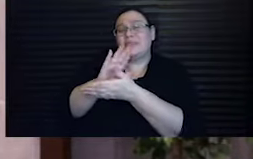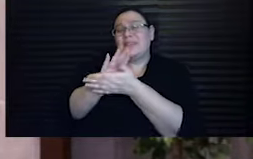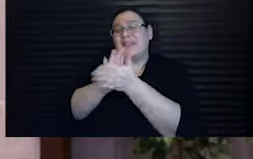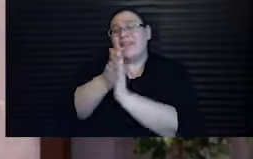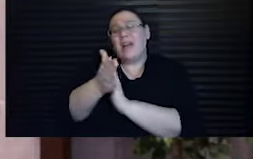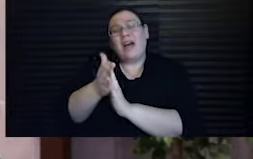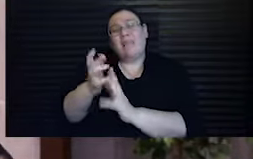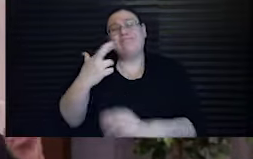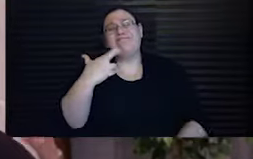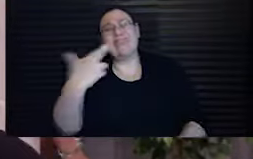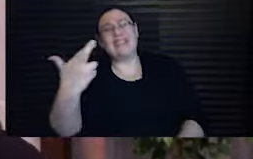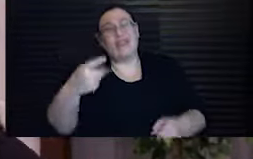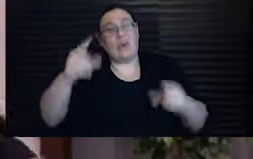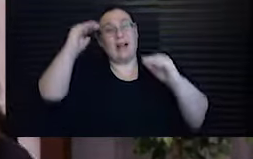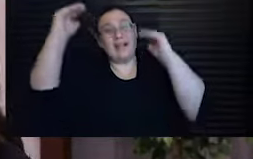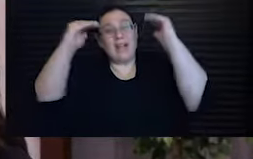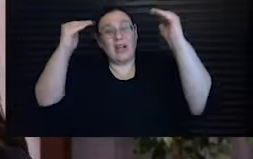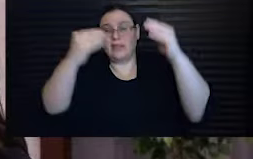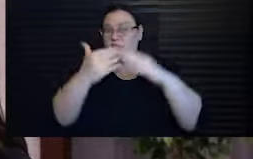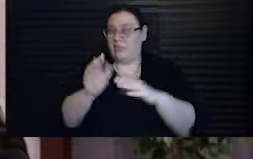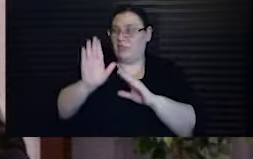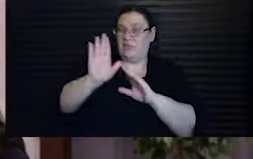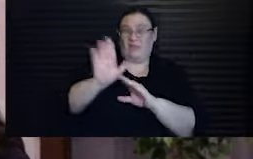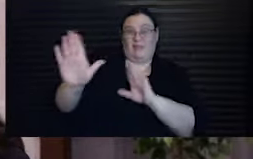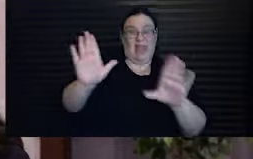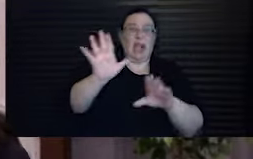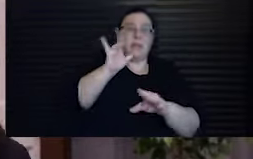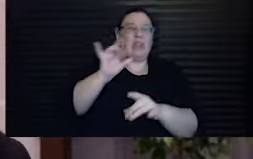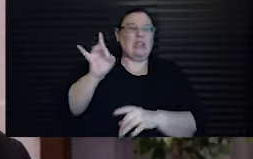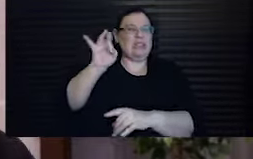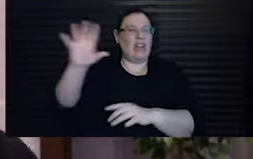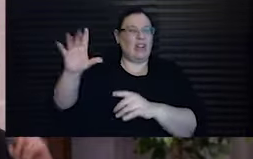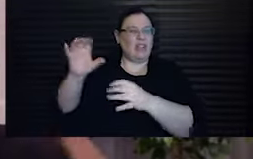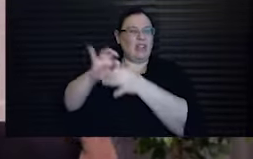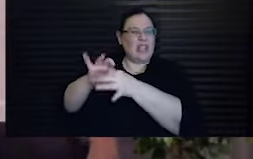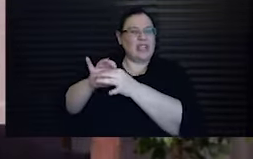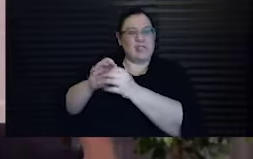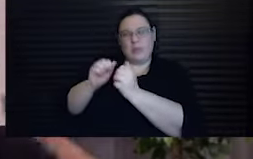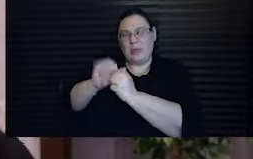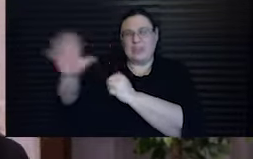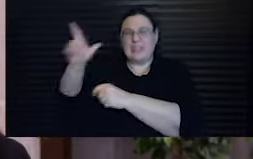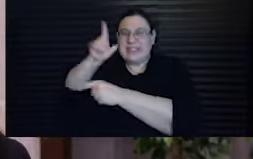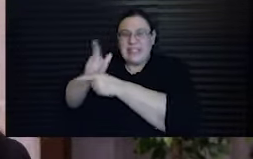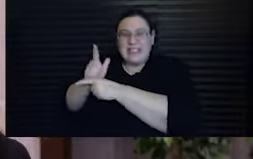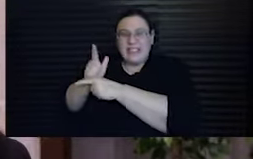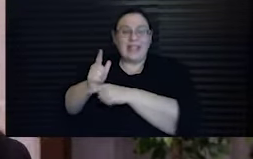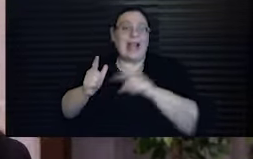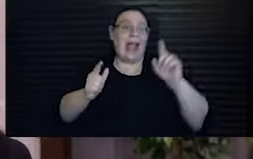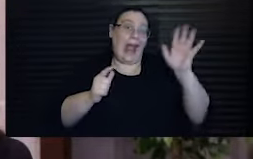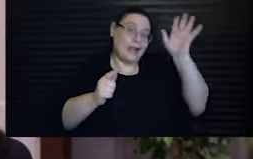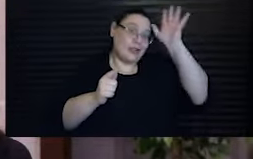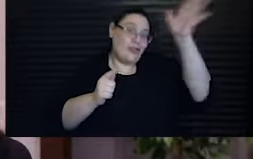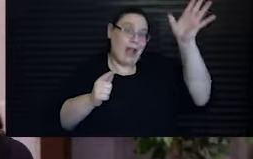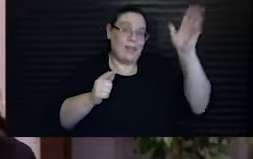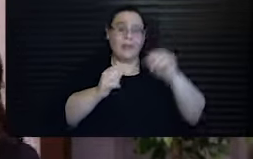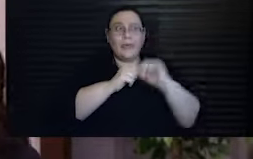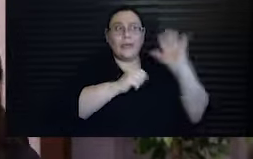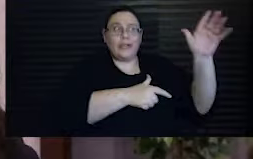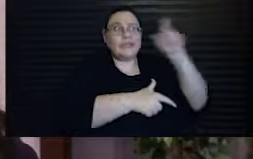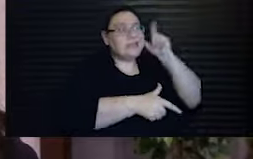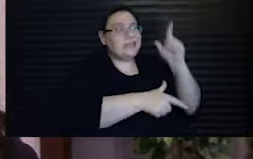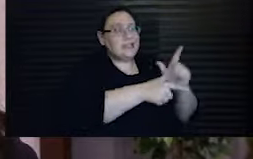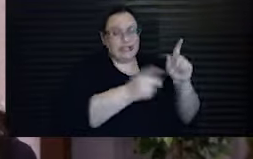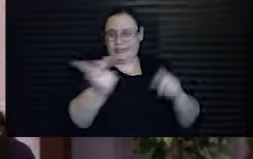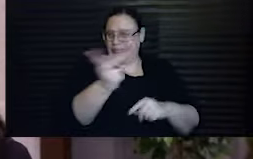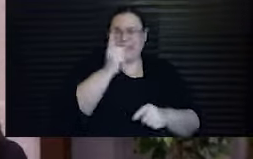in adulthood, despite their mother's problematic relationship with her sister and their grandmother's with her sister. The